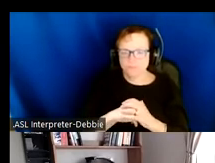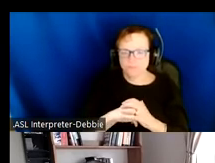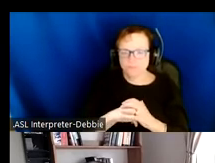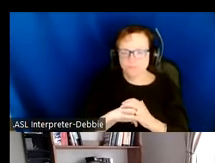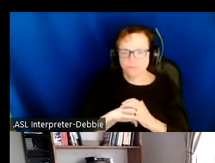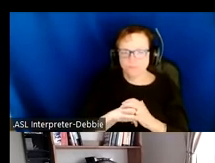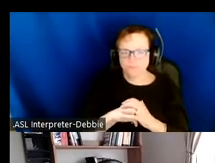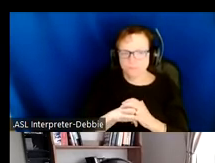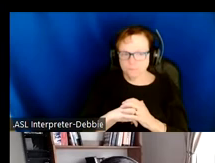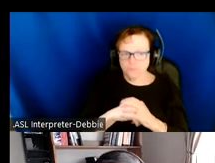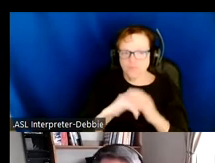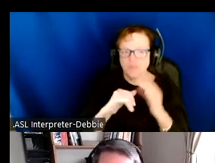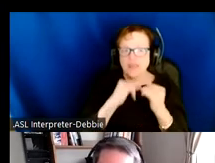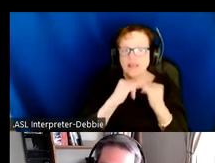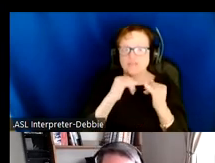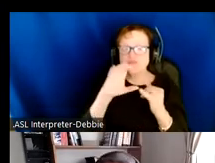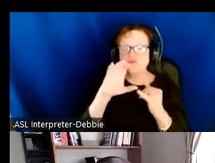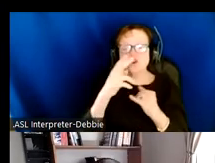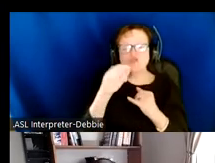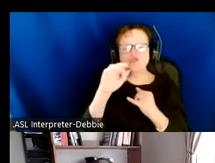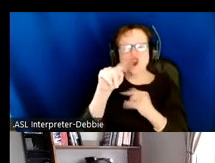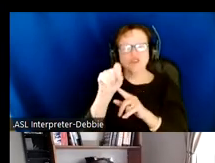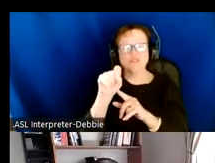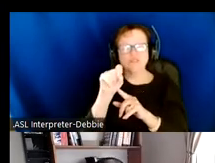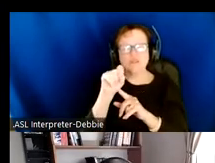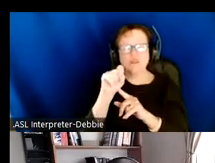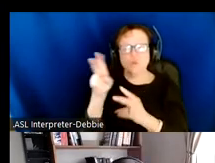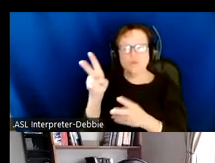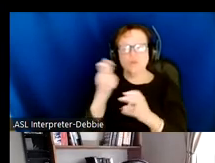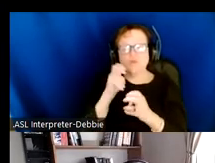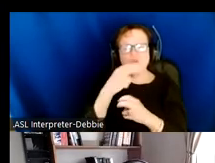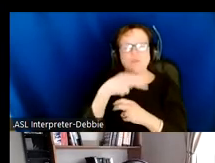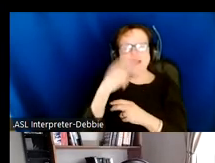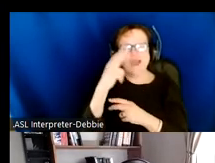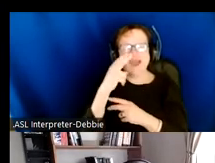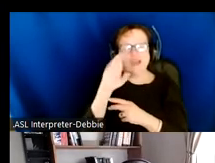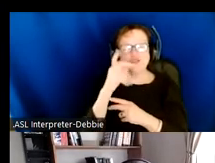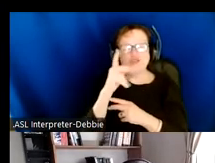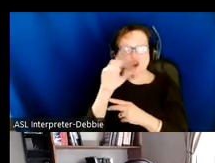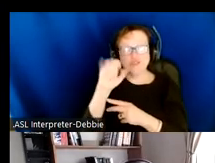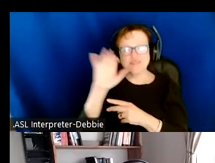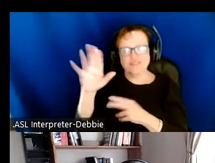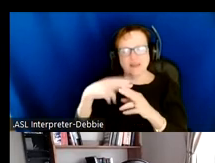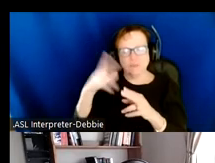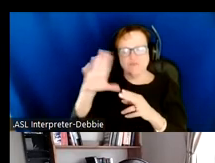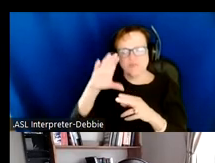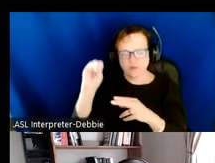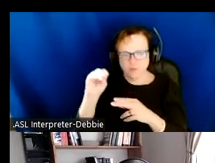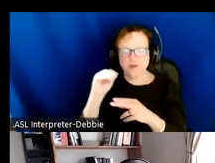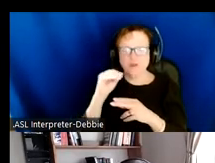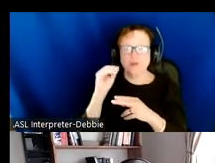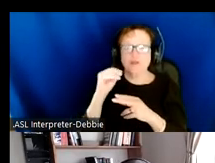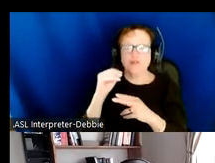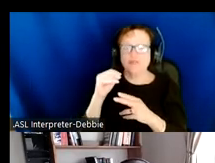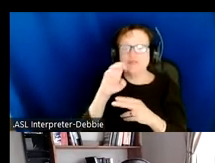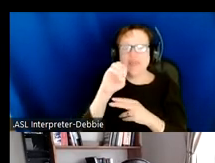And last for charts, we support a format from a company called HiCharts, where they embed not just the graphic itself, but they also